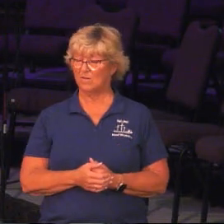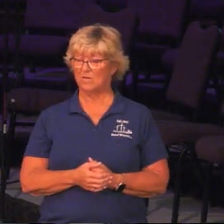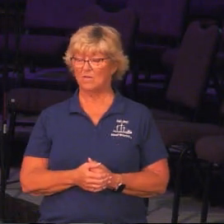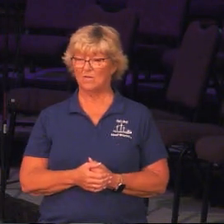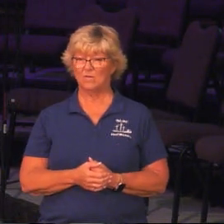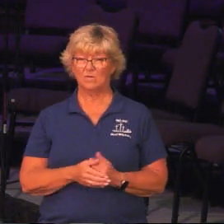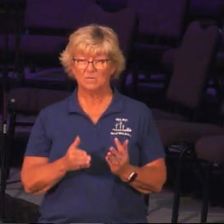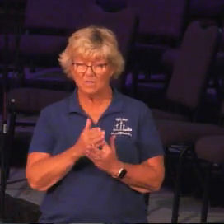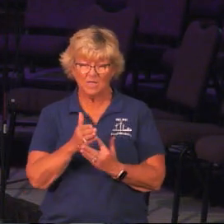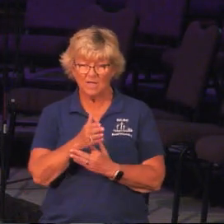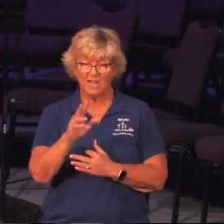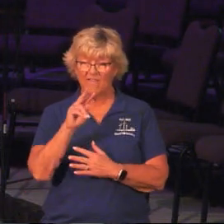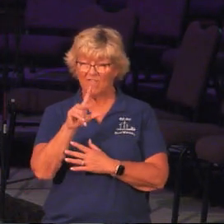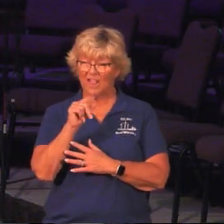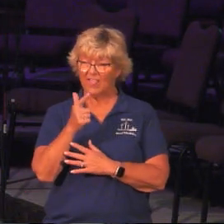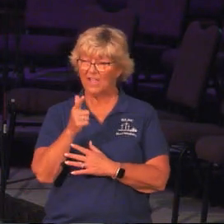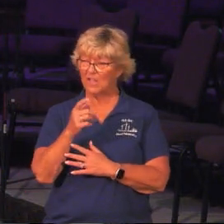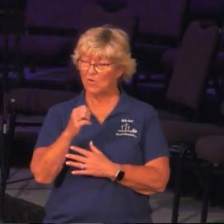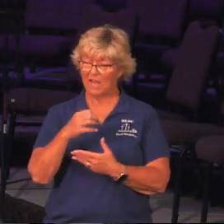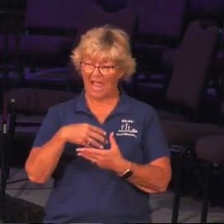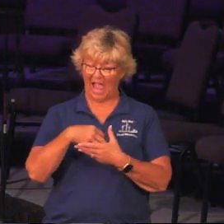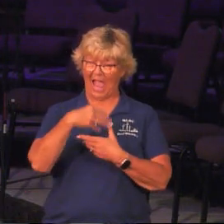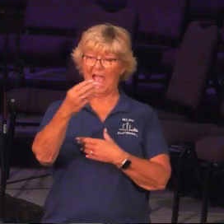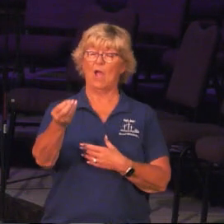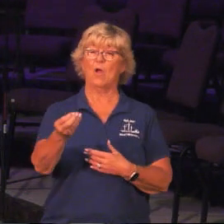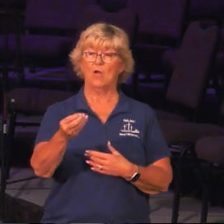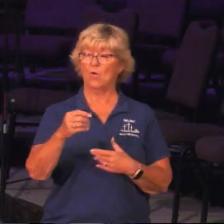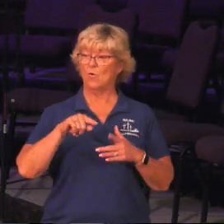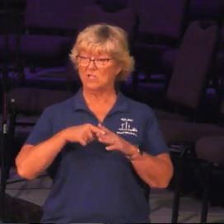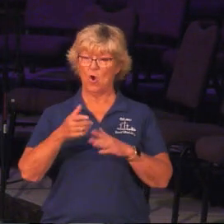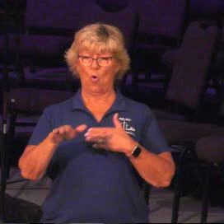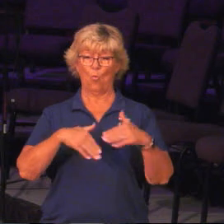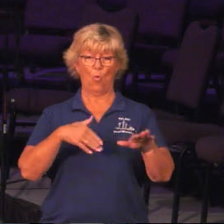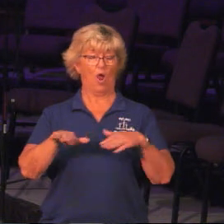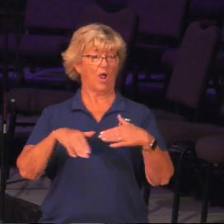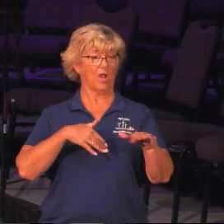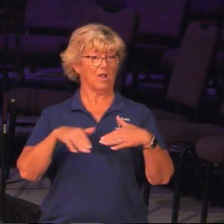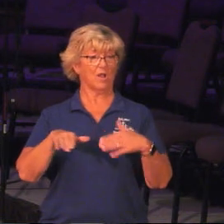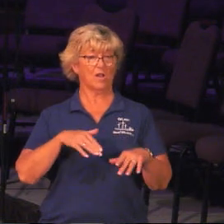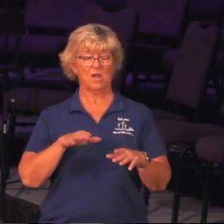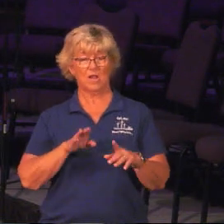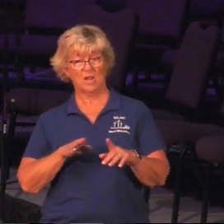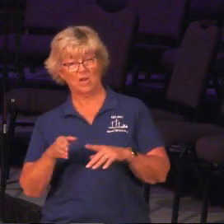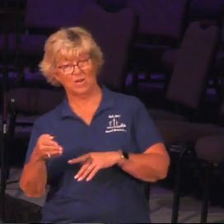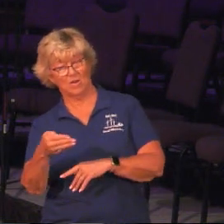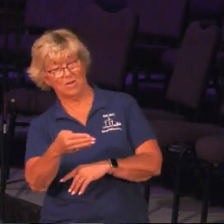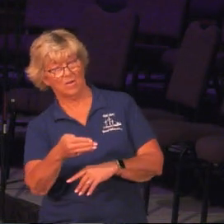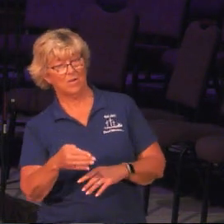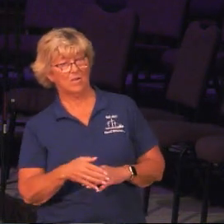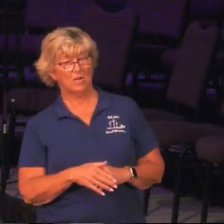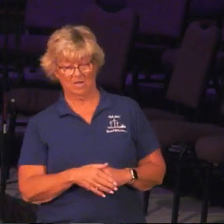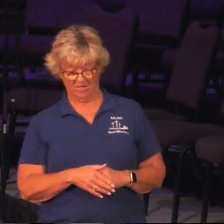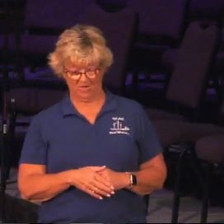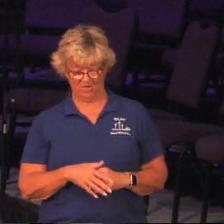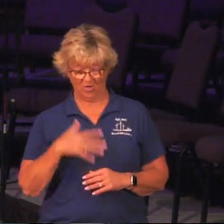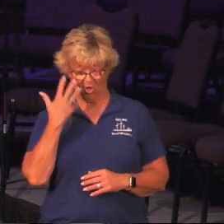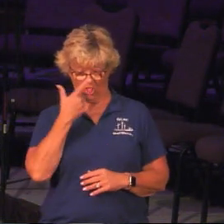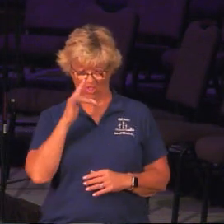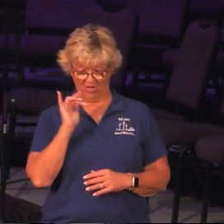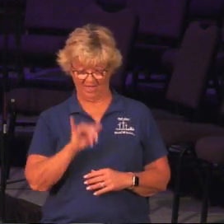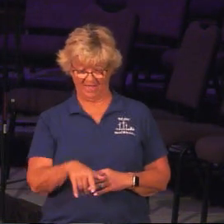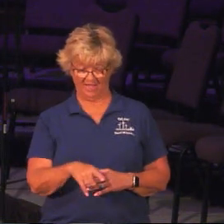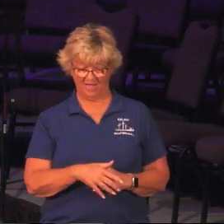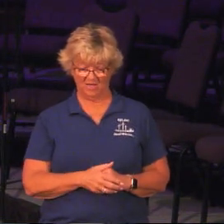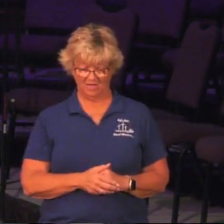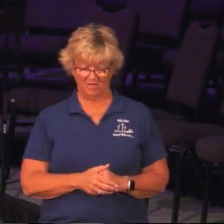in, uh, into the village. Then we get out of the village. We start to walk with them and then we turn a corner and yeah, that's what the village looked like. We turn a